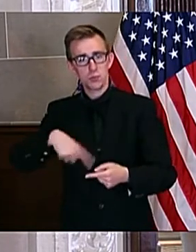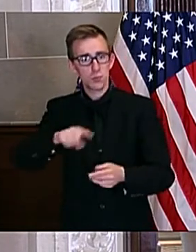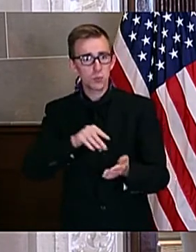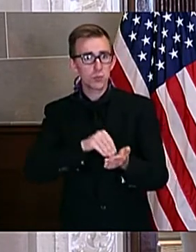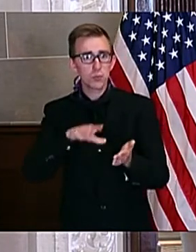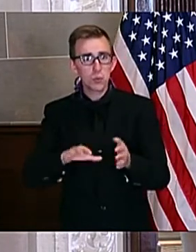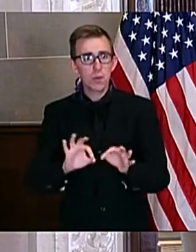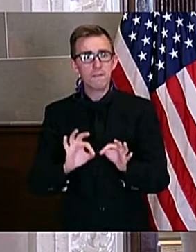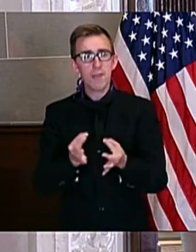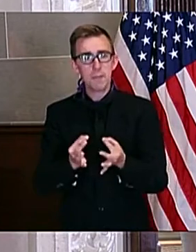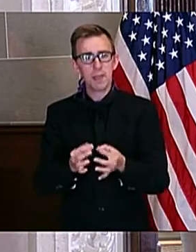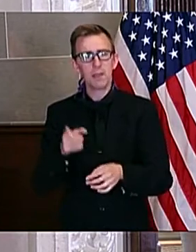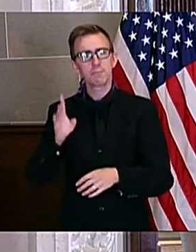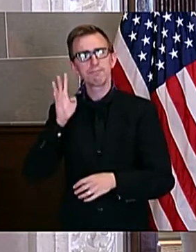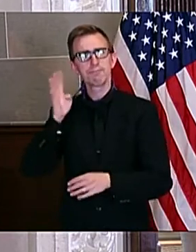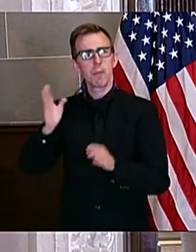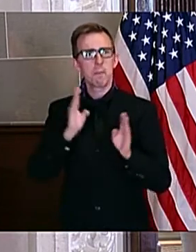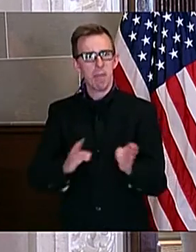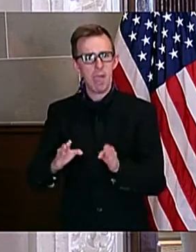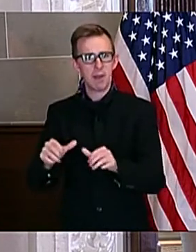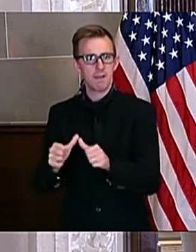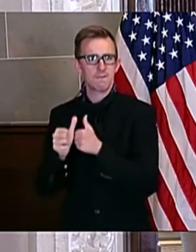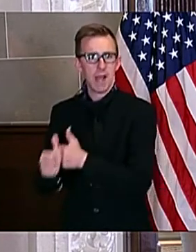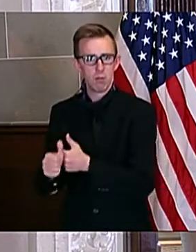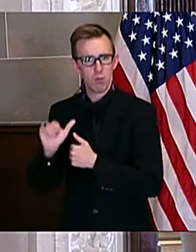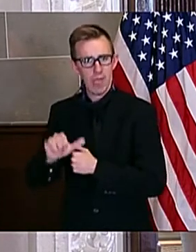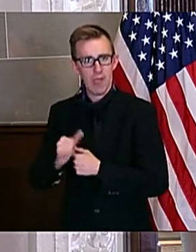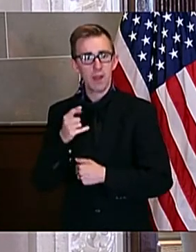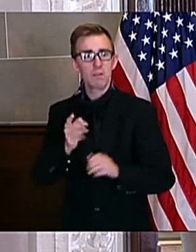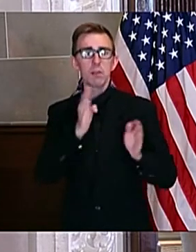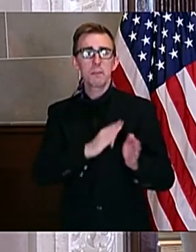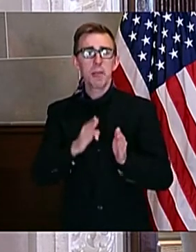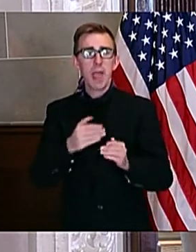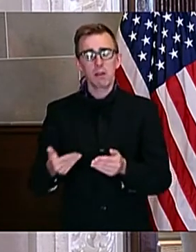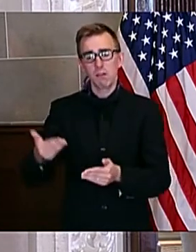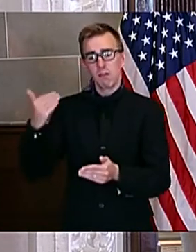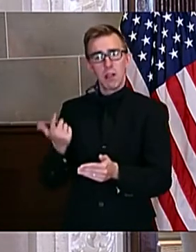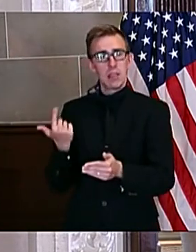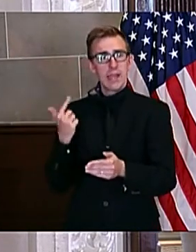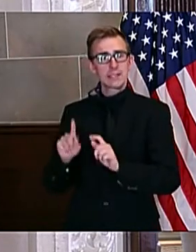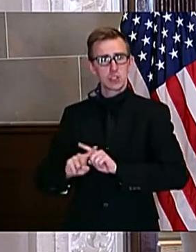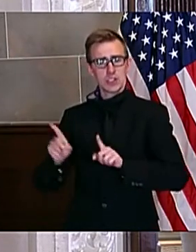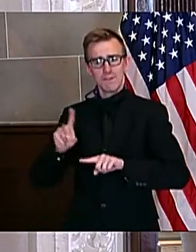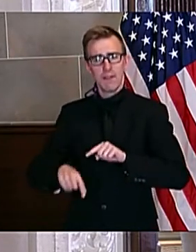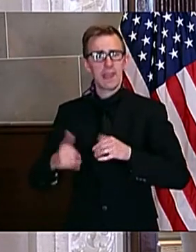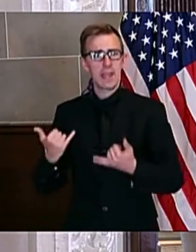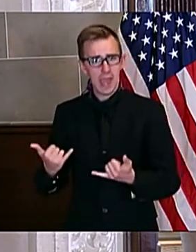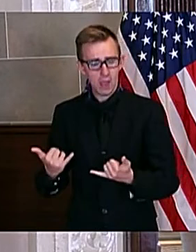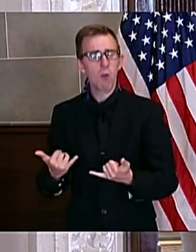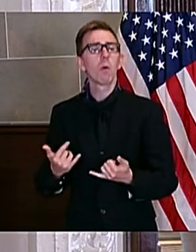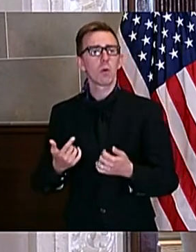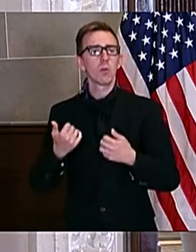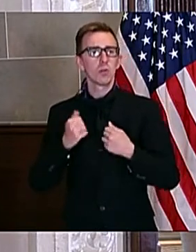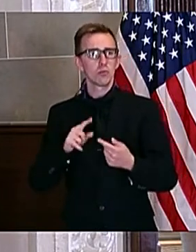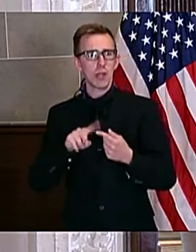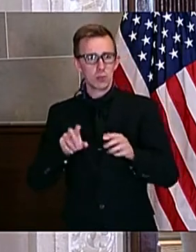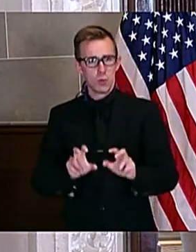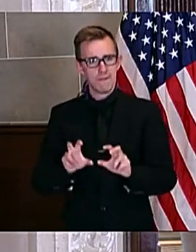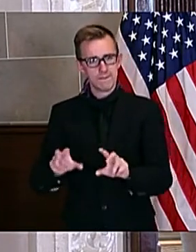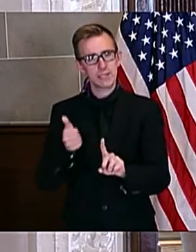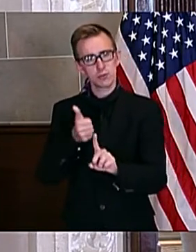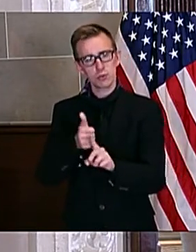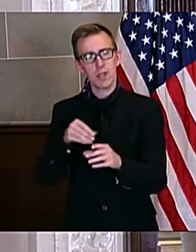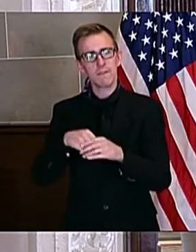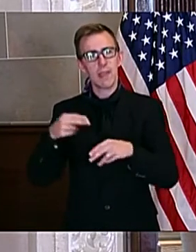is make a plan and stick with it. And even if your plan looks a little bit different than it did this time last year, continuing to invest in yourself through higher education